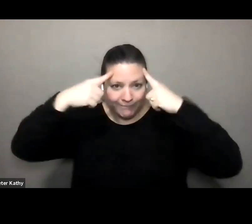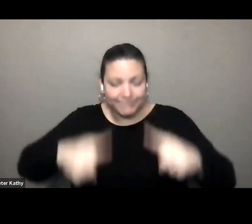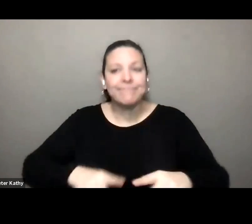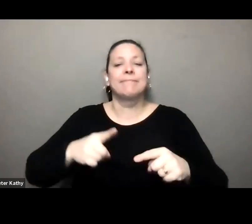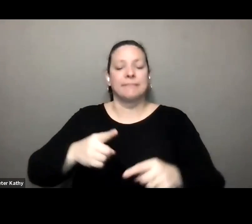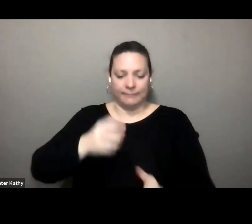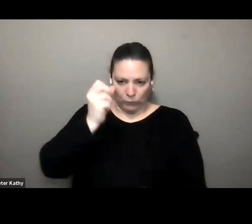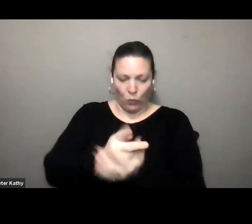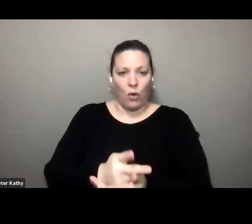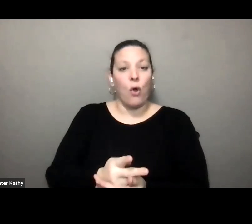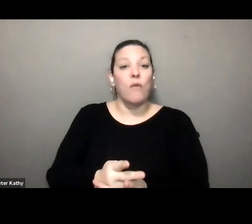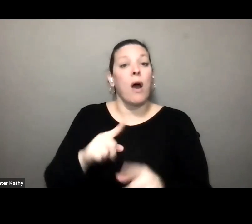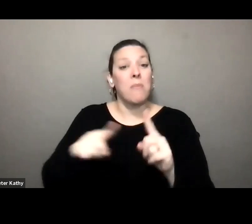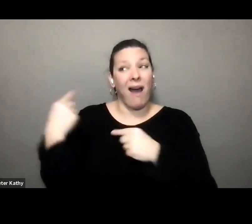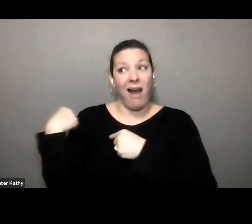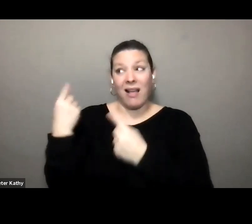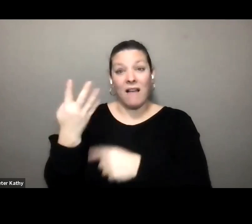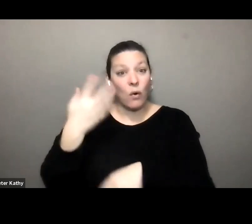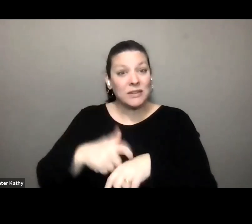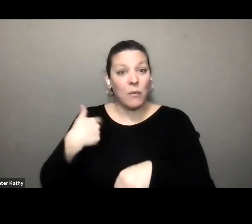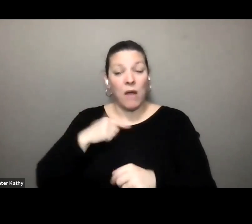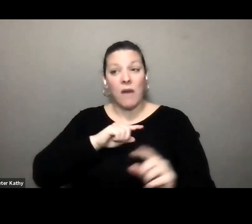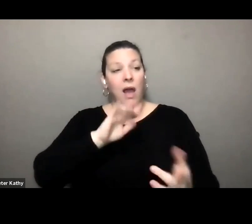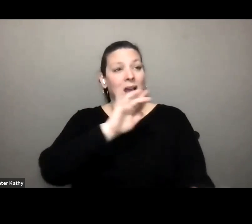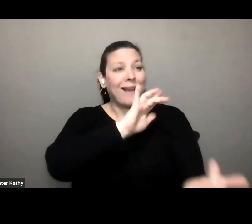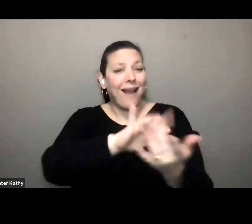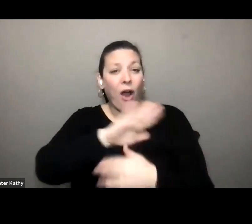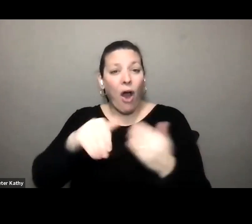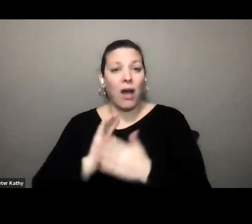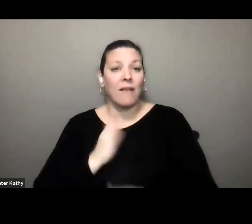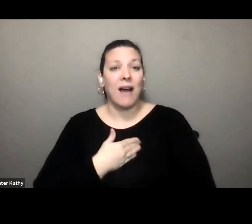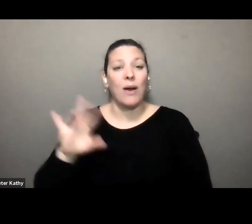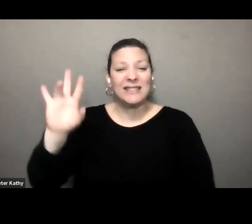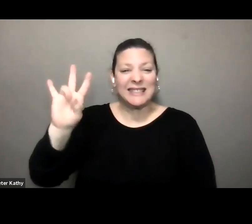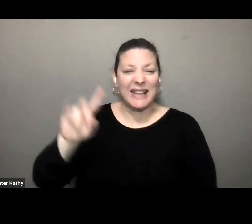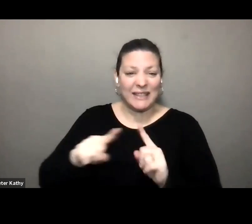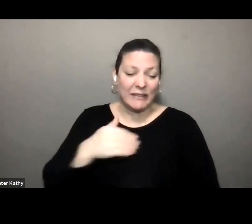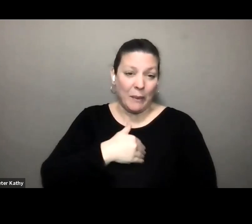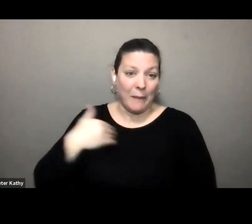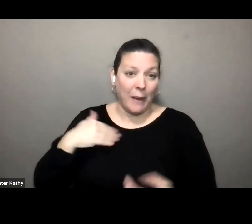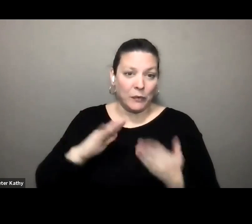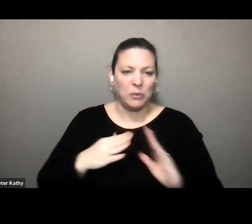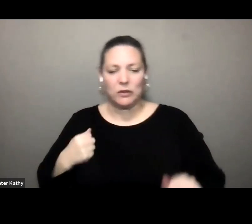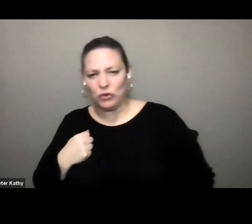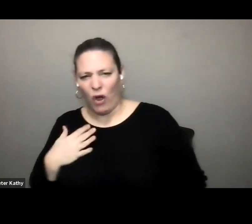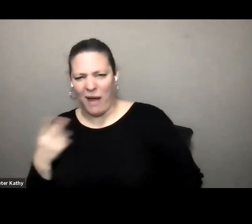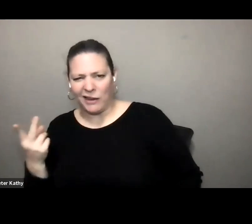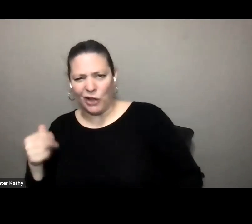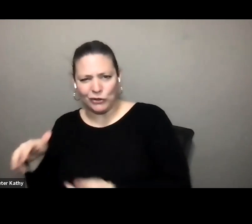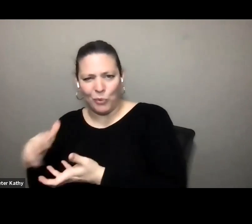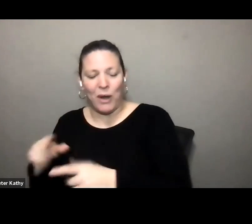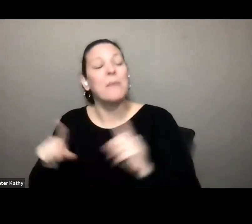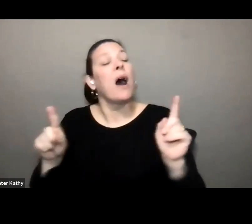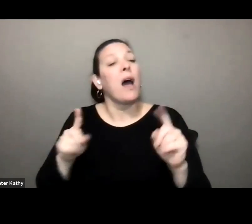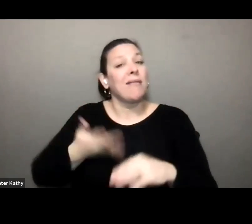since 2010 we have gone to our member communities to try to have them sorry if you guys can hear my dogs barking out there um but we have